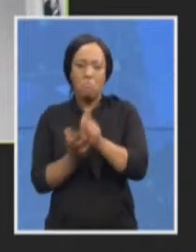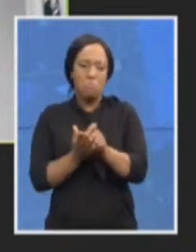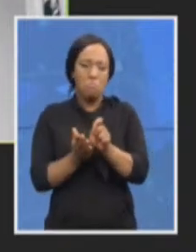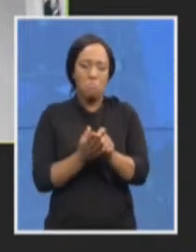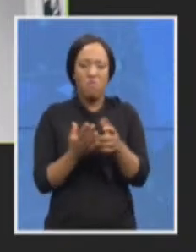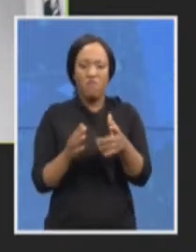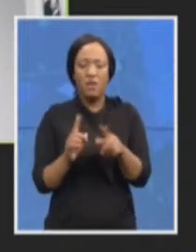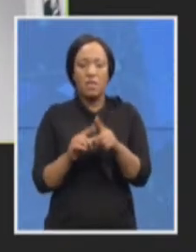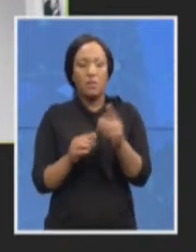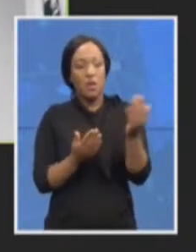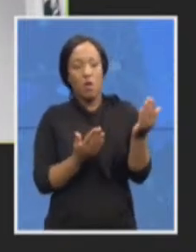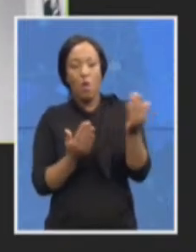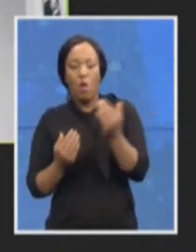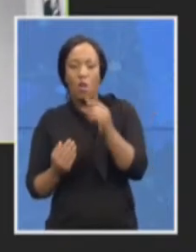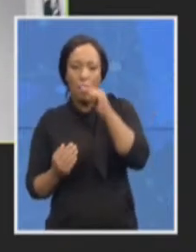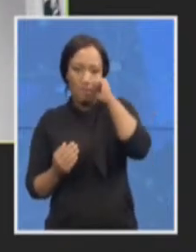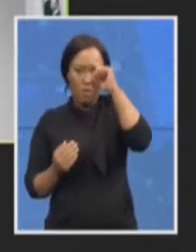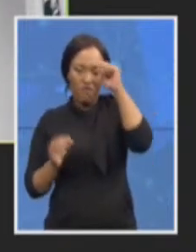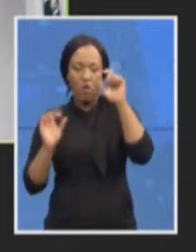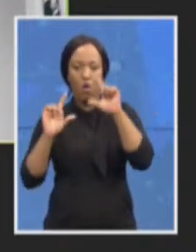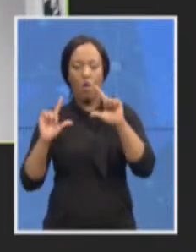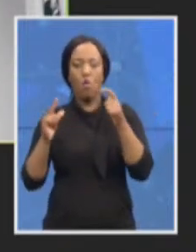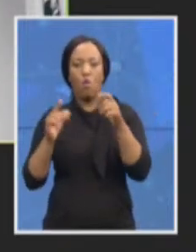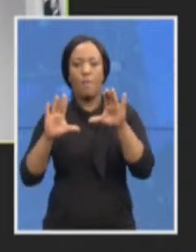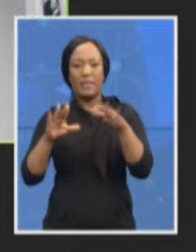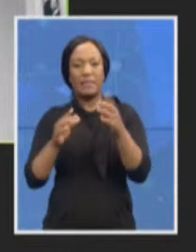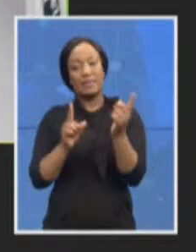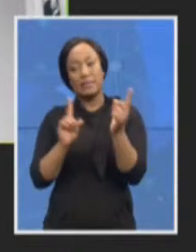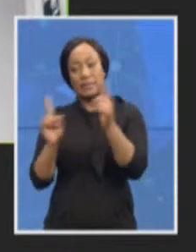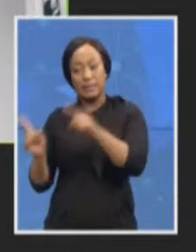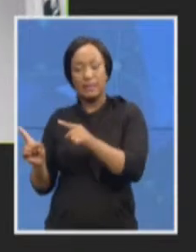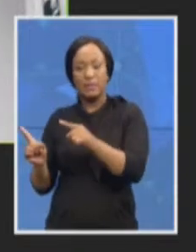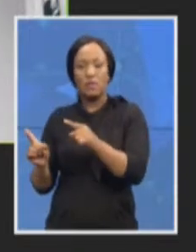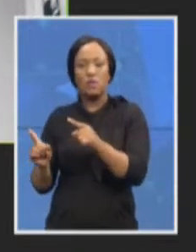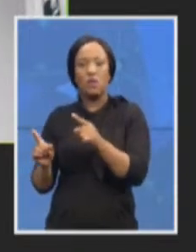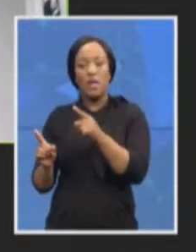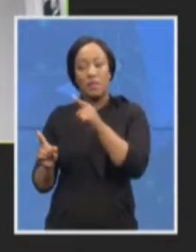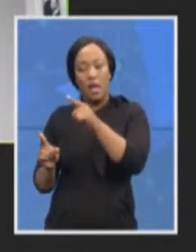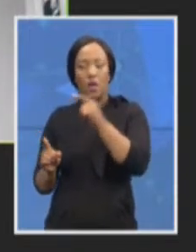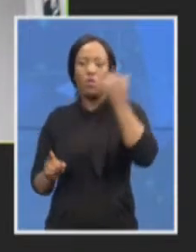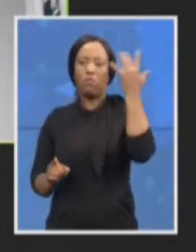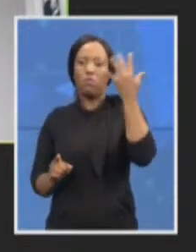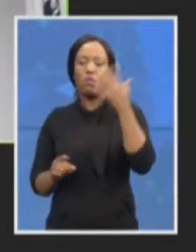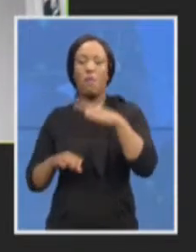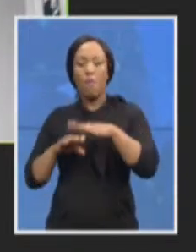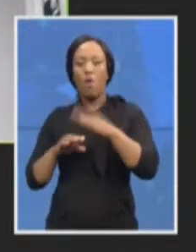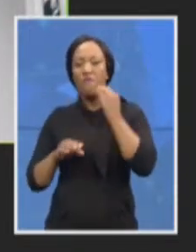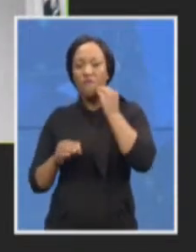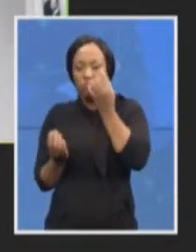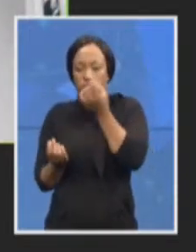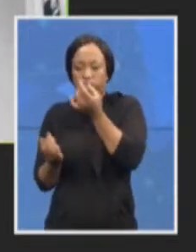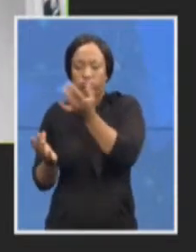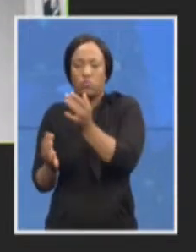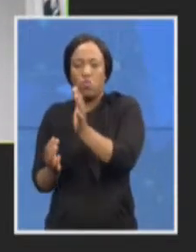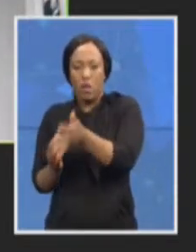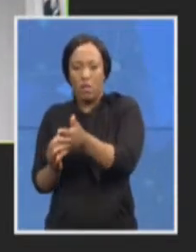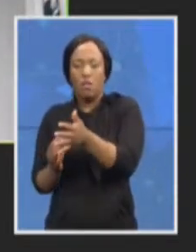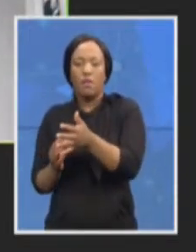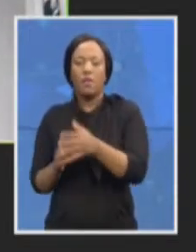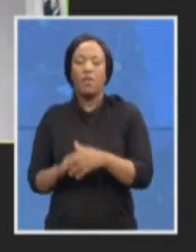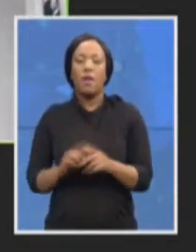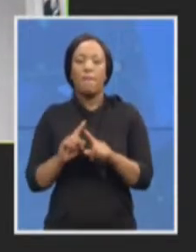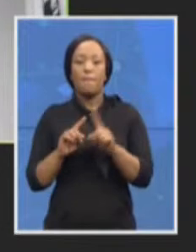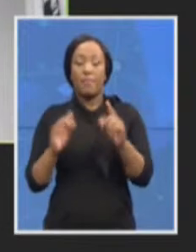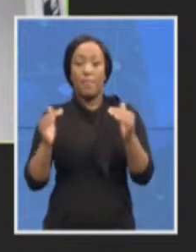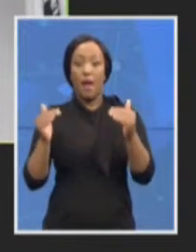and we will give more information there. But let me make a few high-level points. And one is to